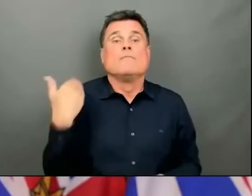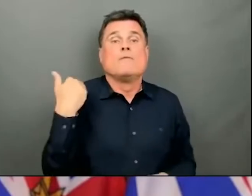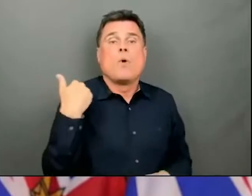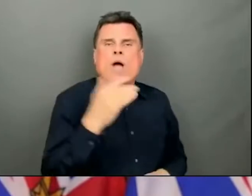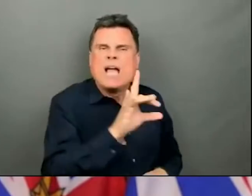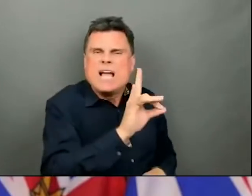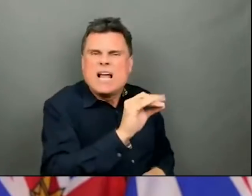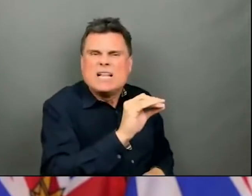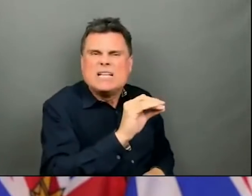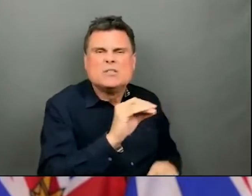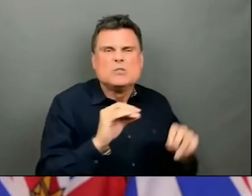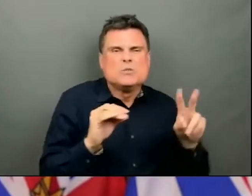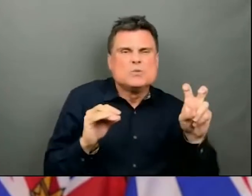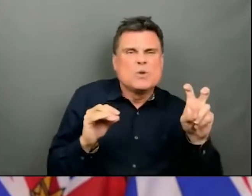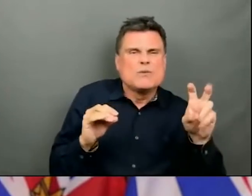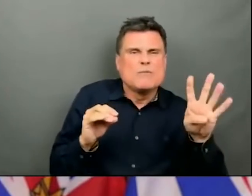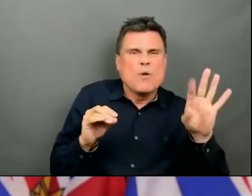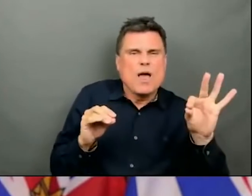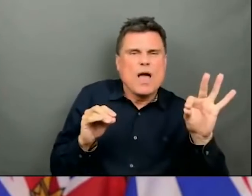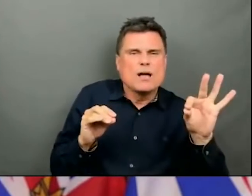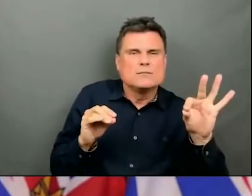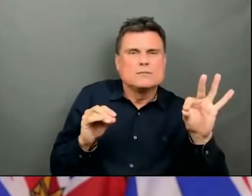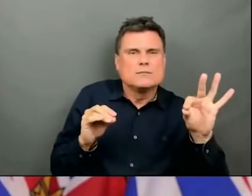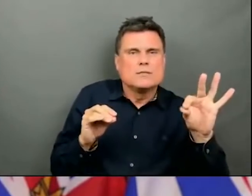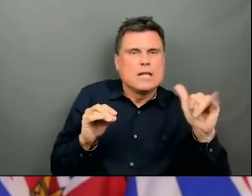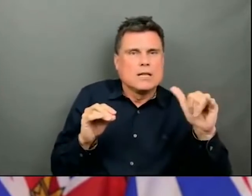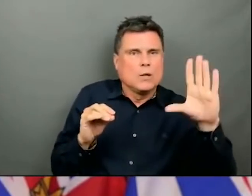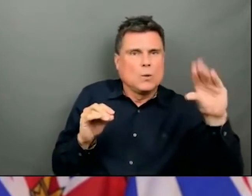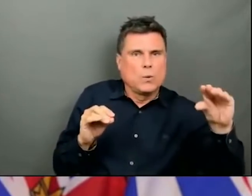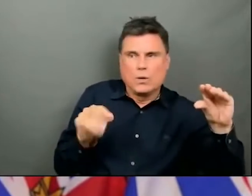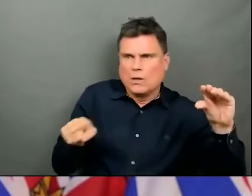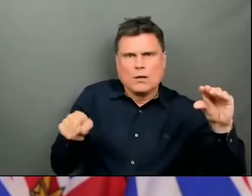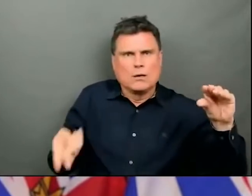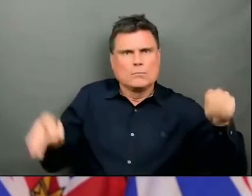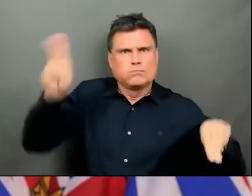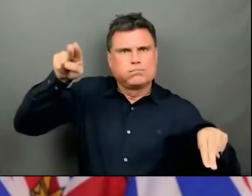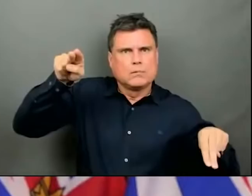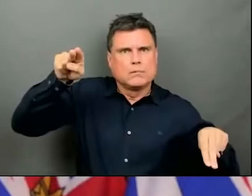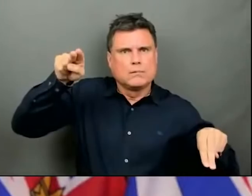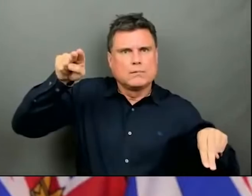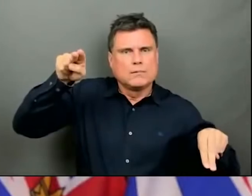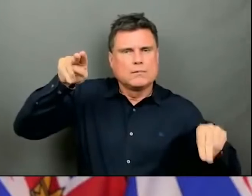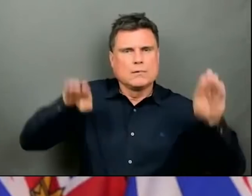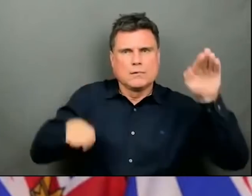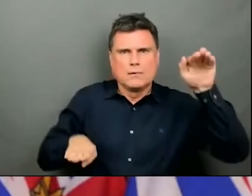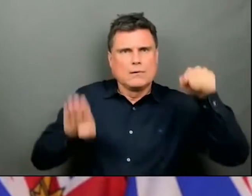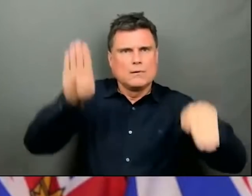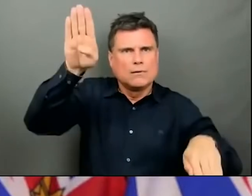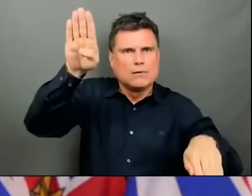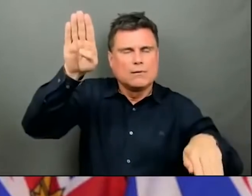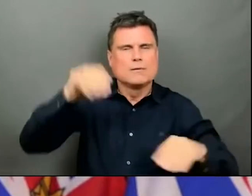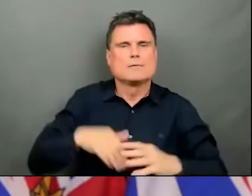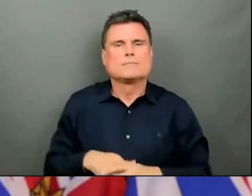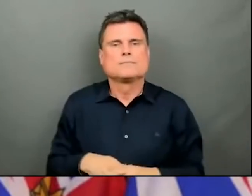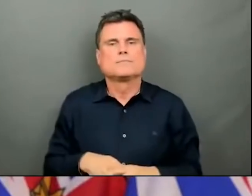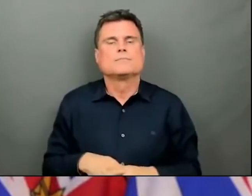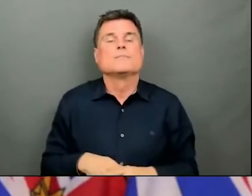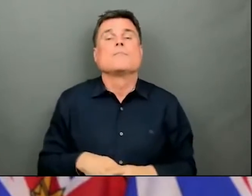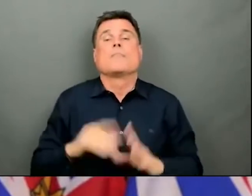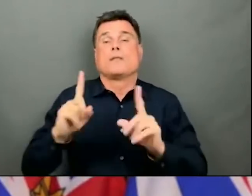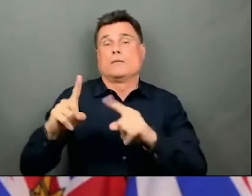March 21st. As we've reported, especially in the last two weeks, over the last month, especially in the last two weeks,